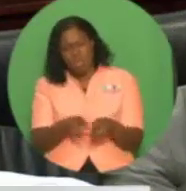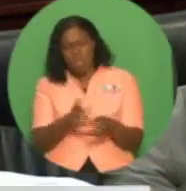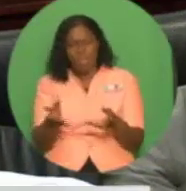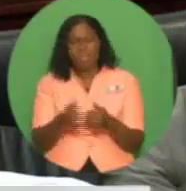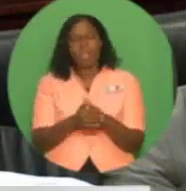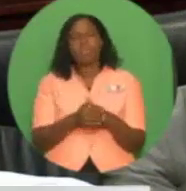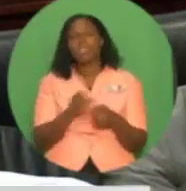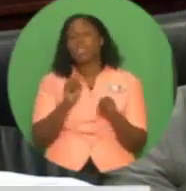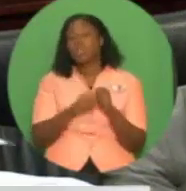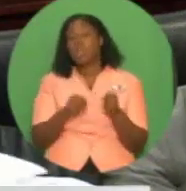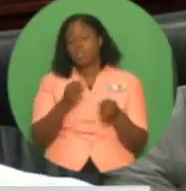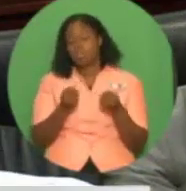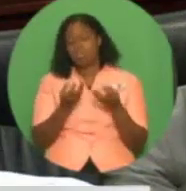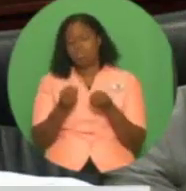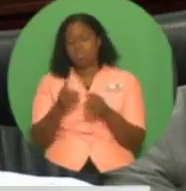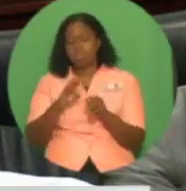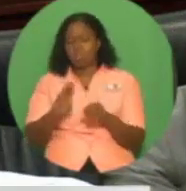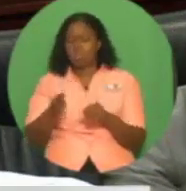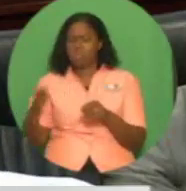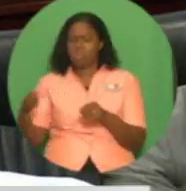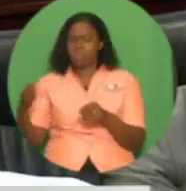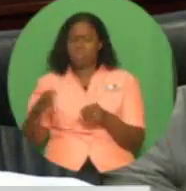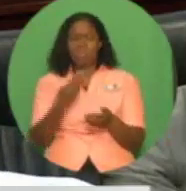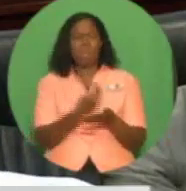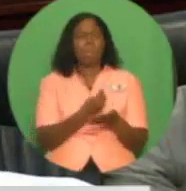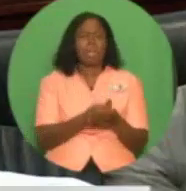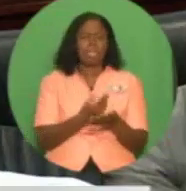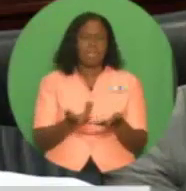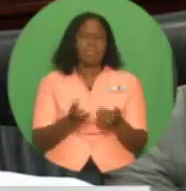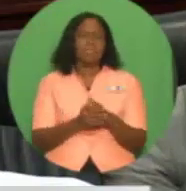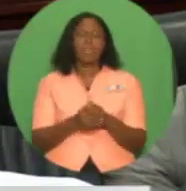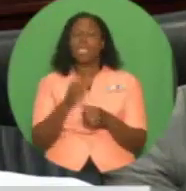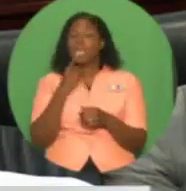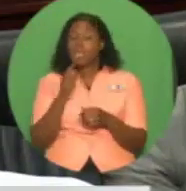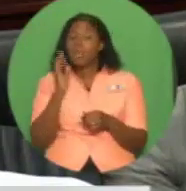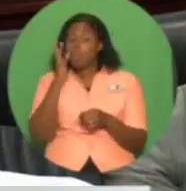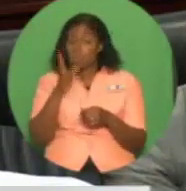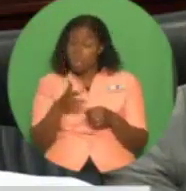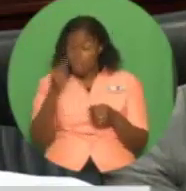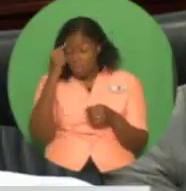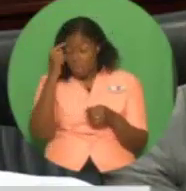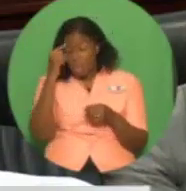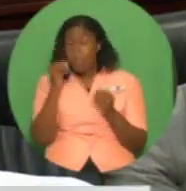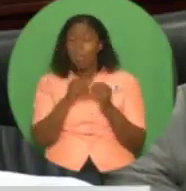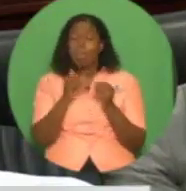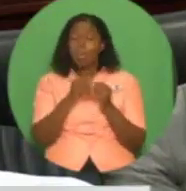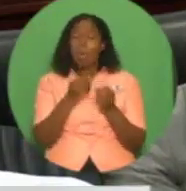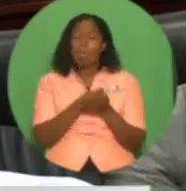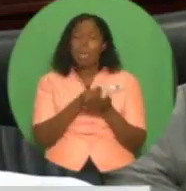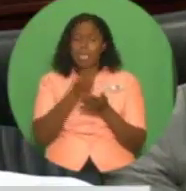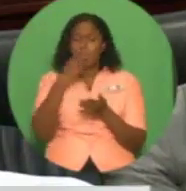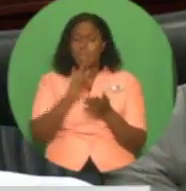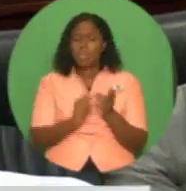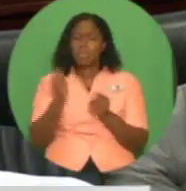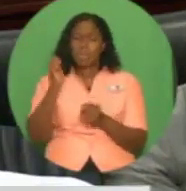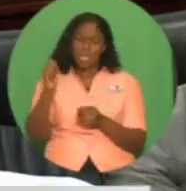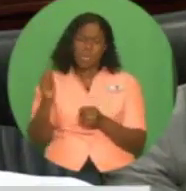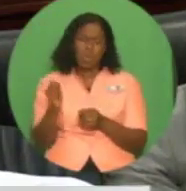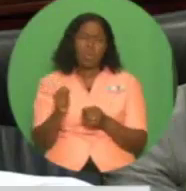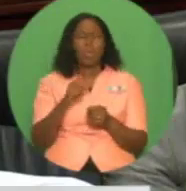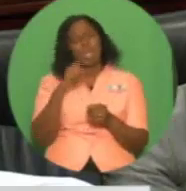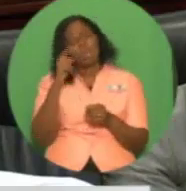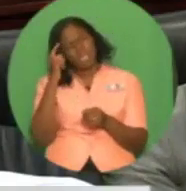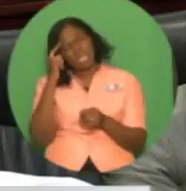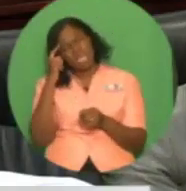year, further consideration will be given to additional allocations for Tobago at the time of the mid-year review in